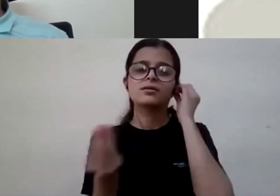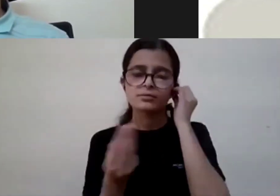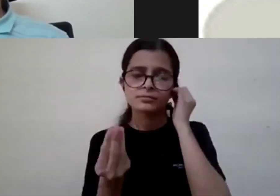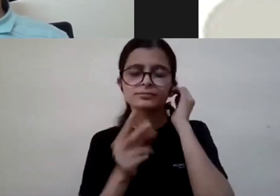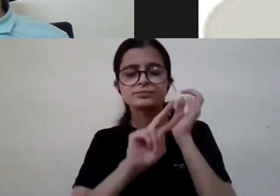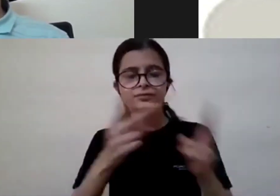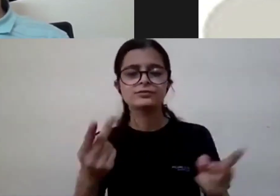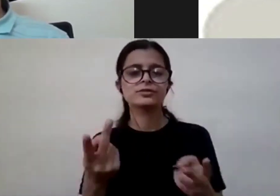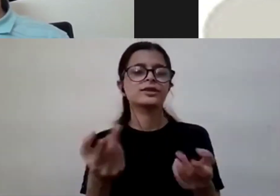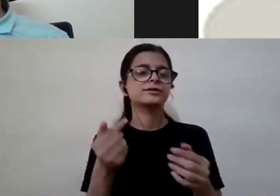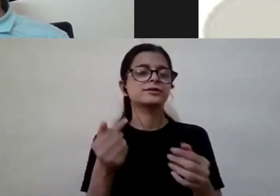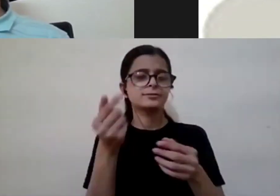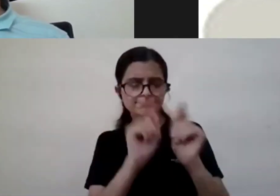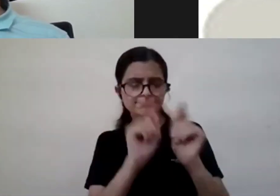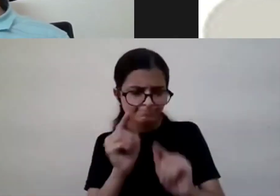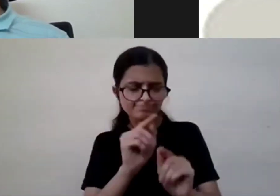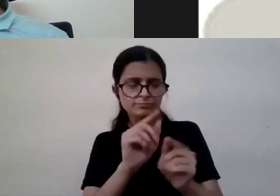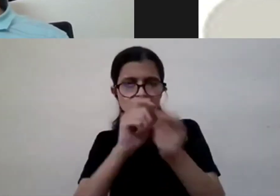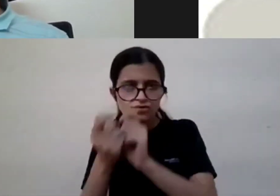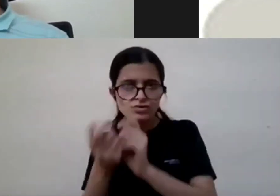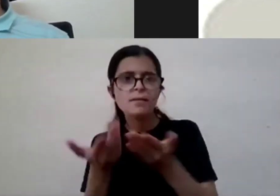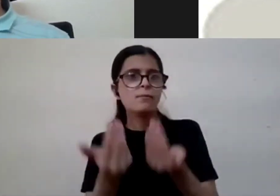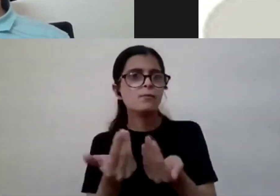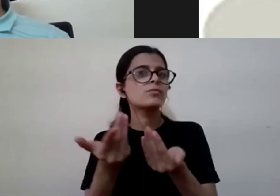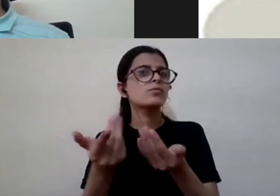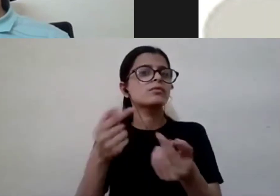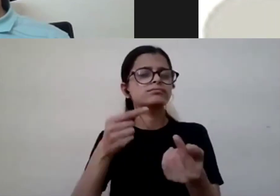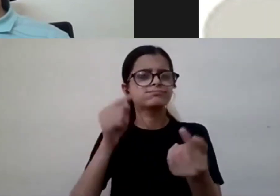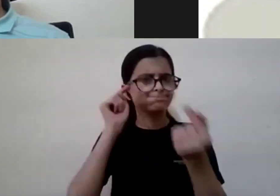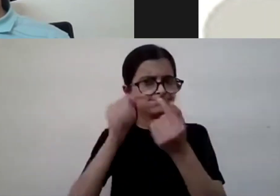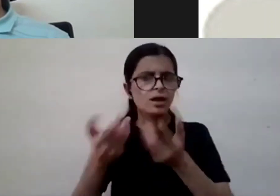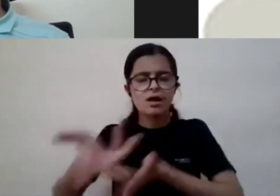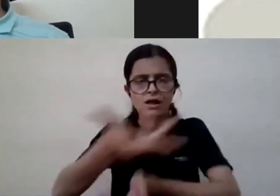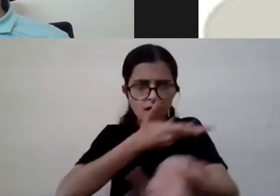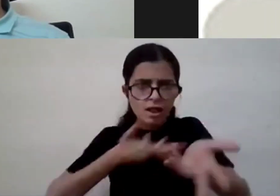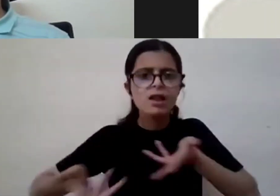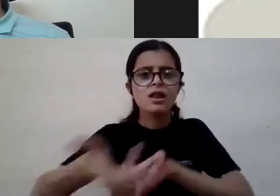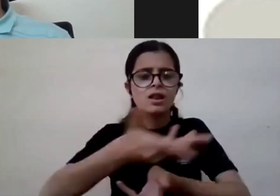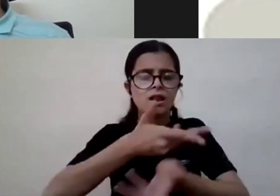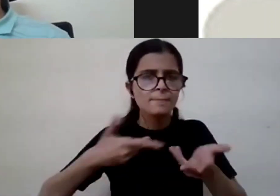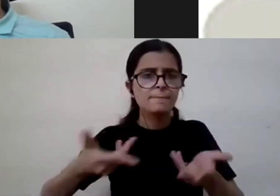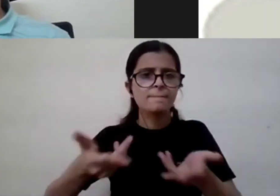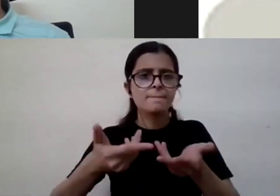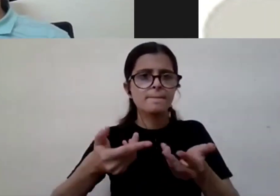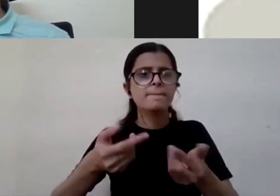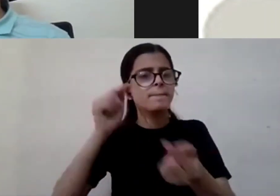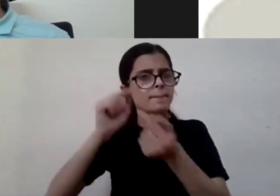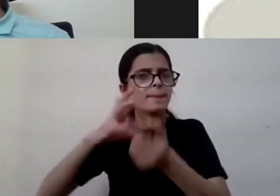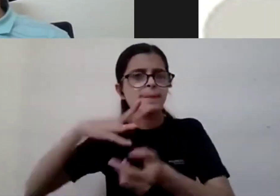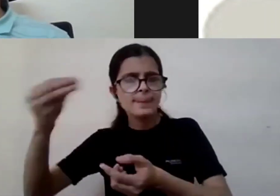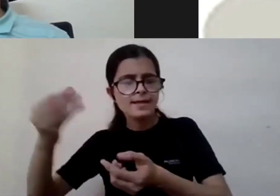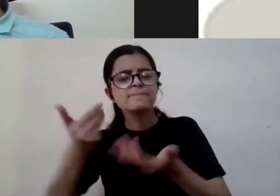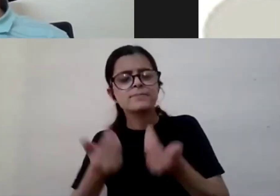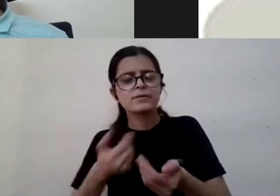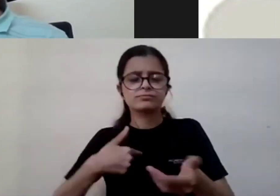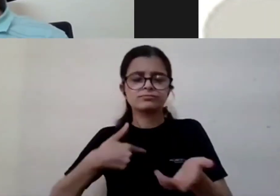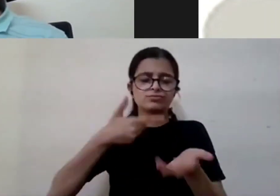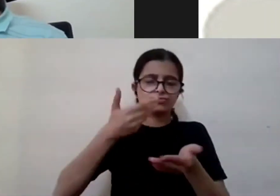negotiations are happening and the dialogue at least started with the america's treaty now we are taking it to a different level